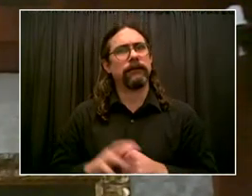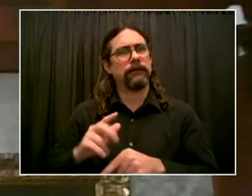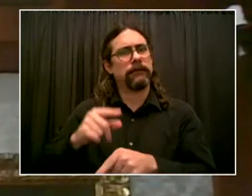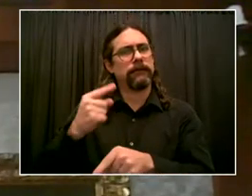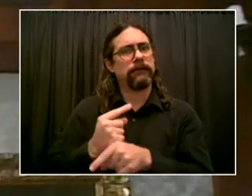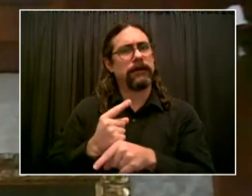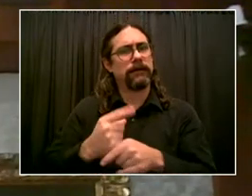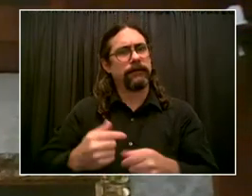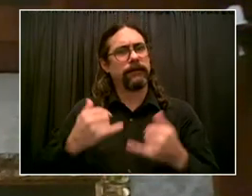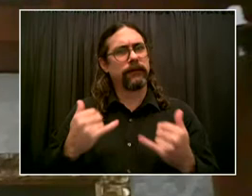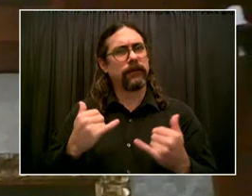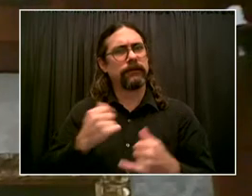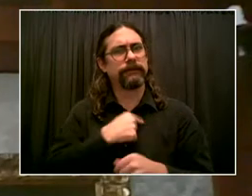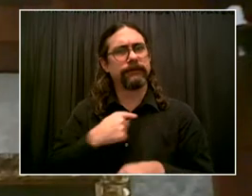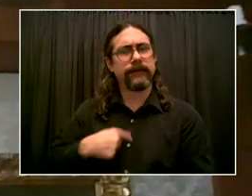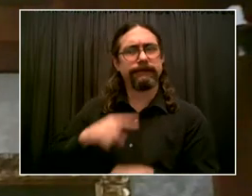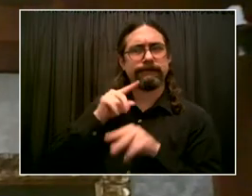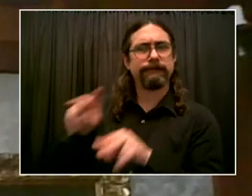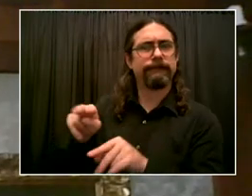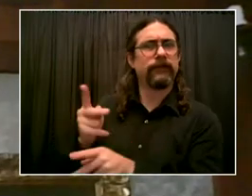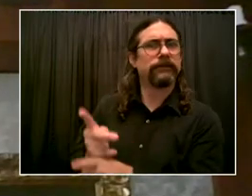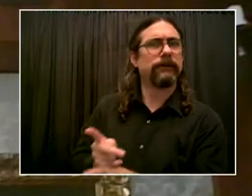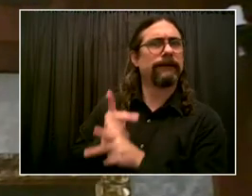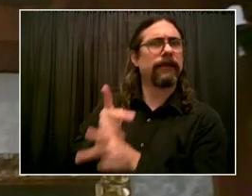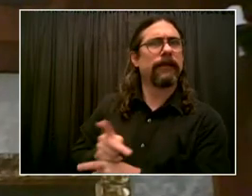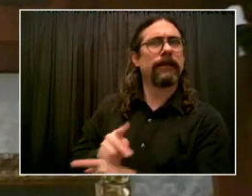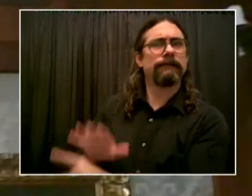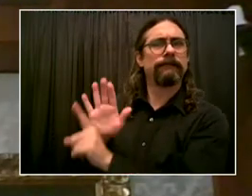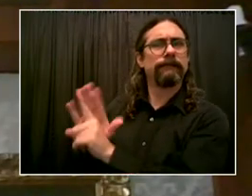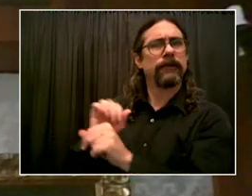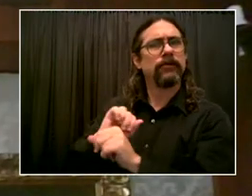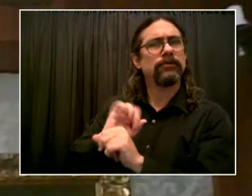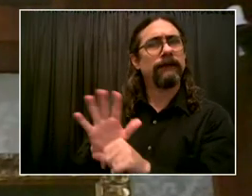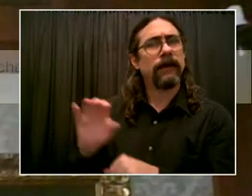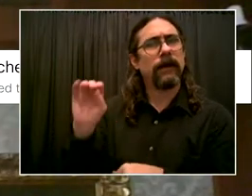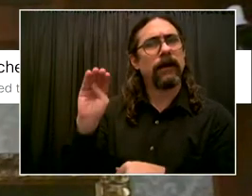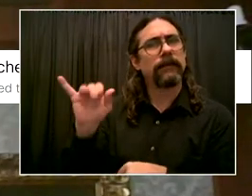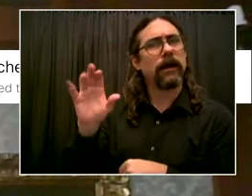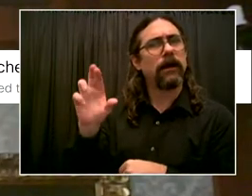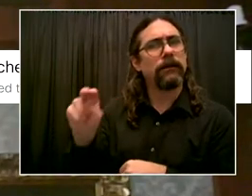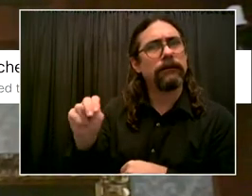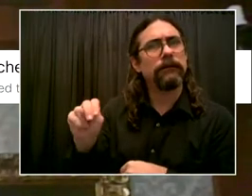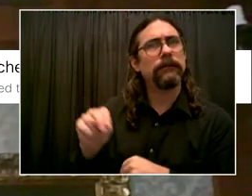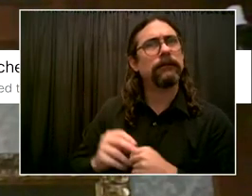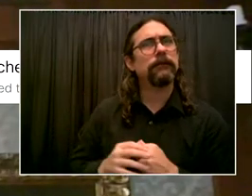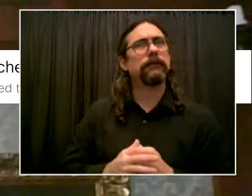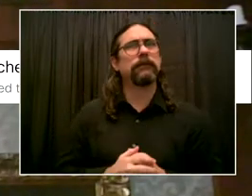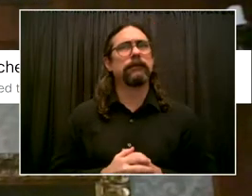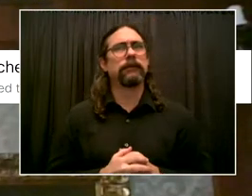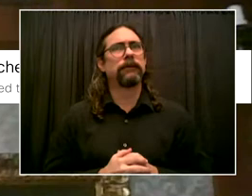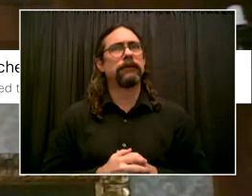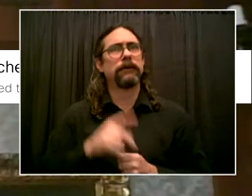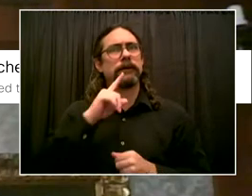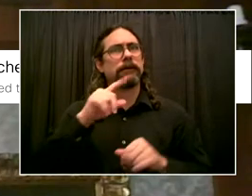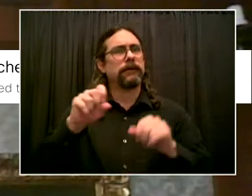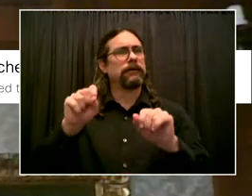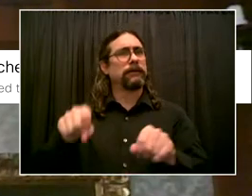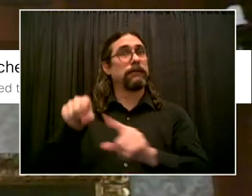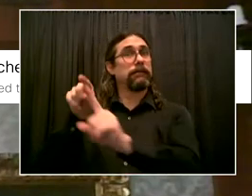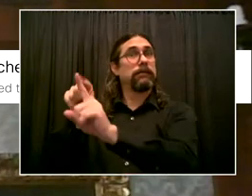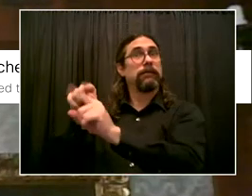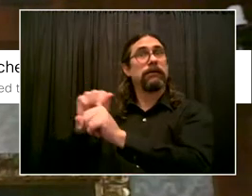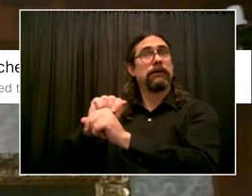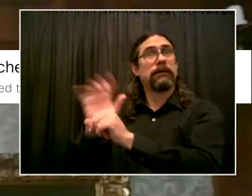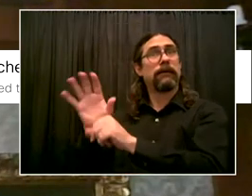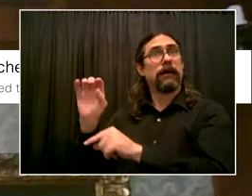We must treat it that way. I think it's so important what you're doing now and what you're doing with